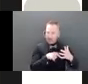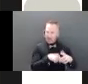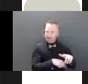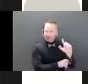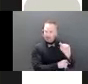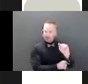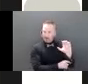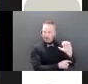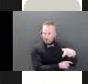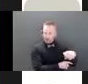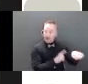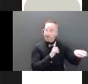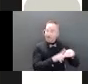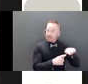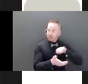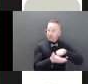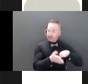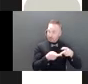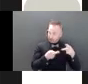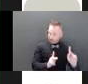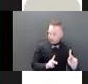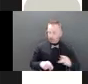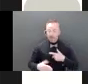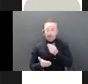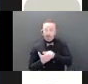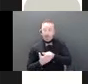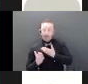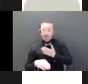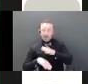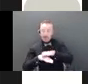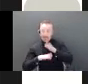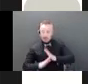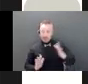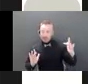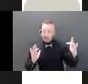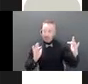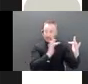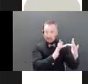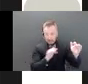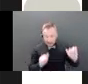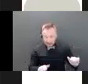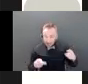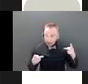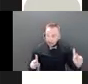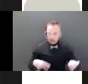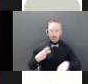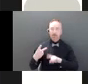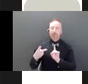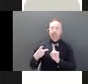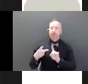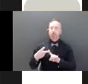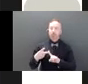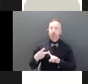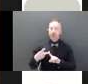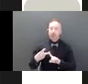consent for the advisor to contact the trusted contact person in certain circumstances. The second component consists